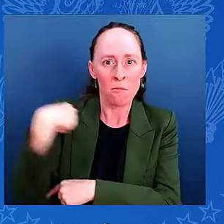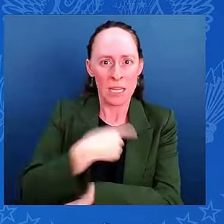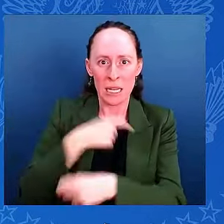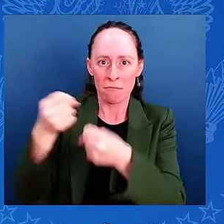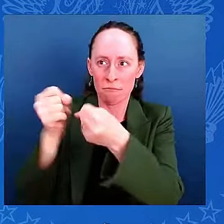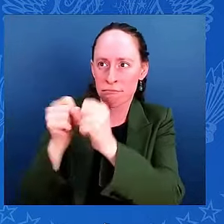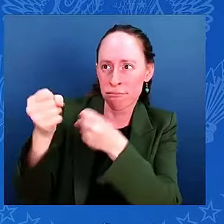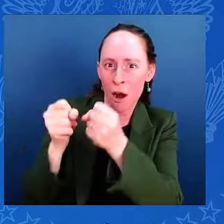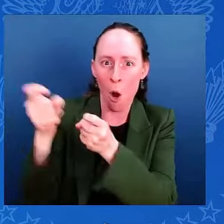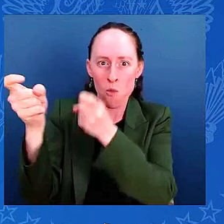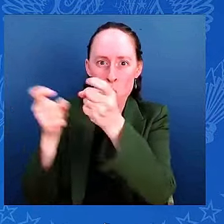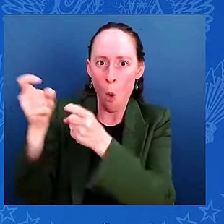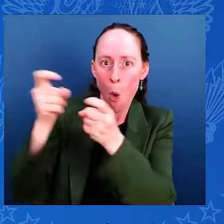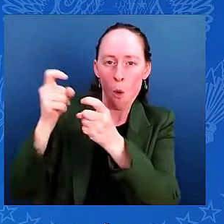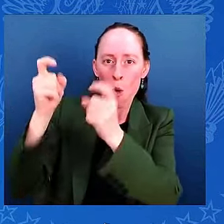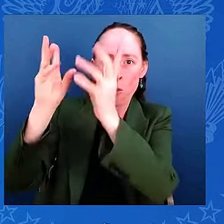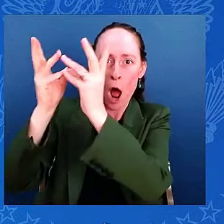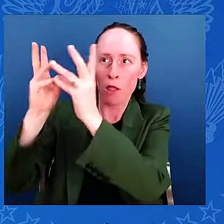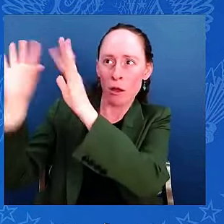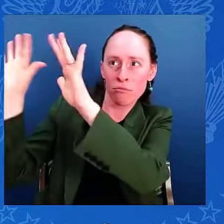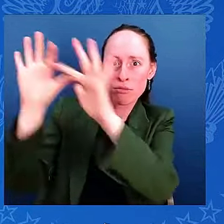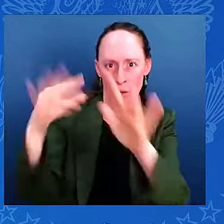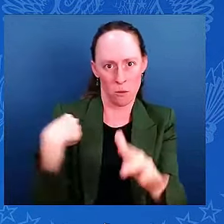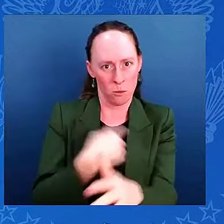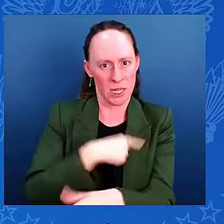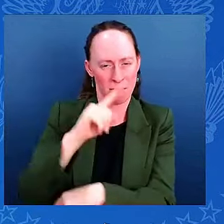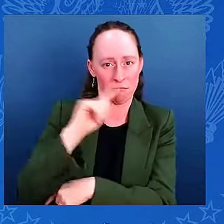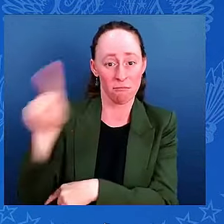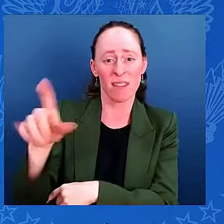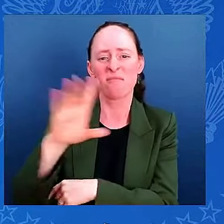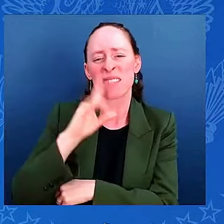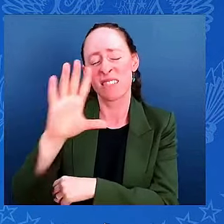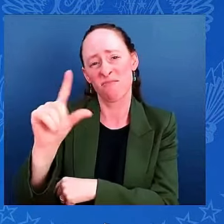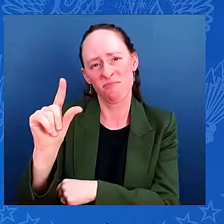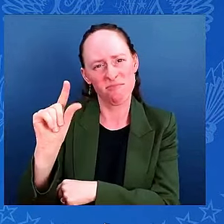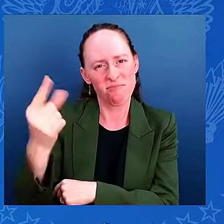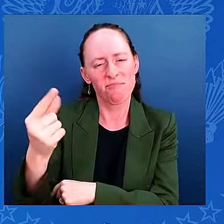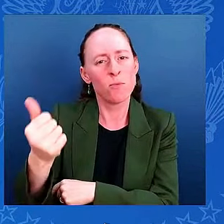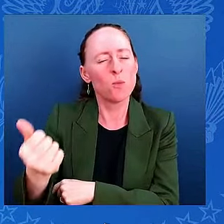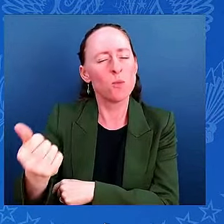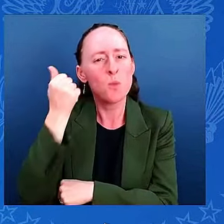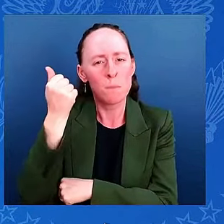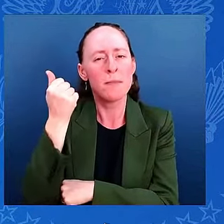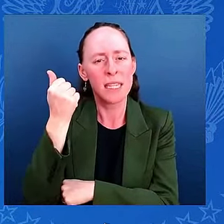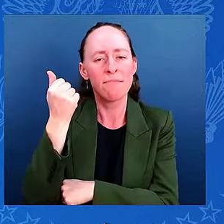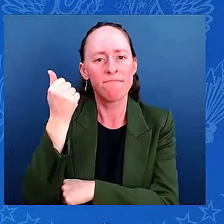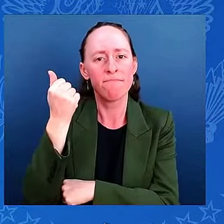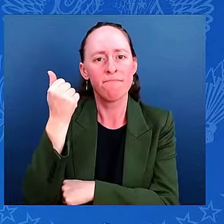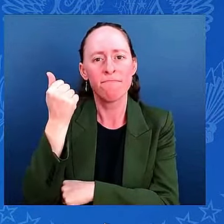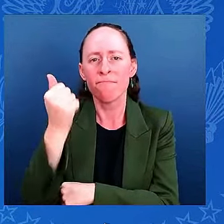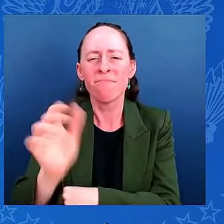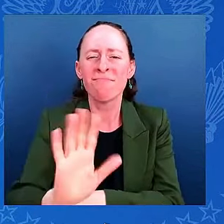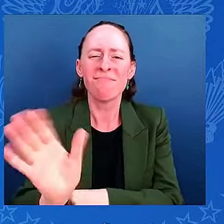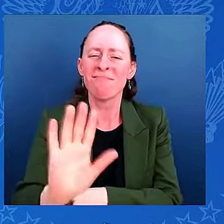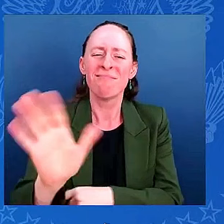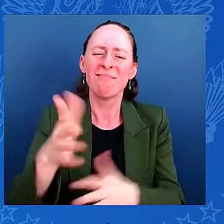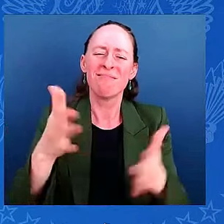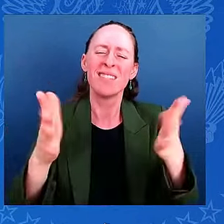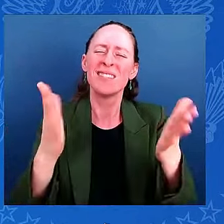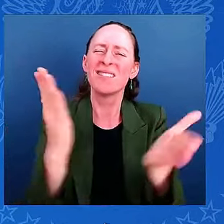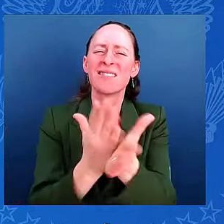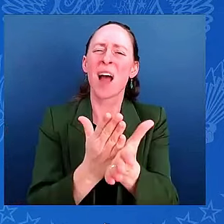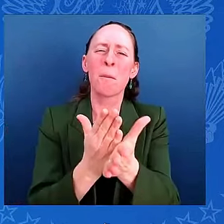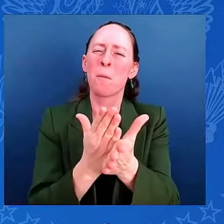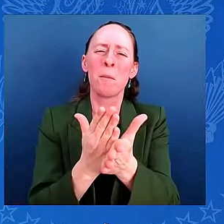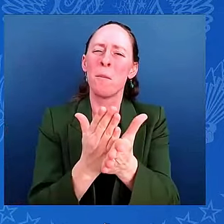ridiculous. It's so stupid. It's got to stop. Let me close with this. As difficult as these days